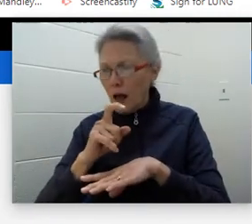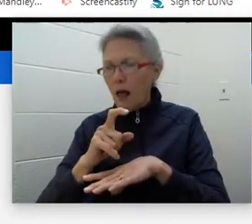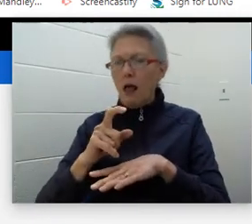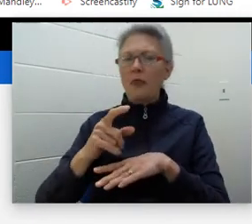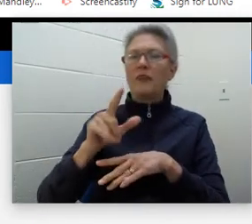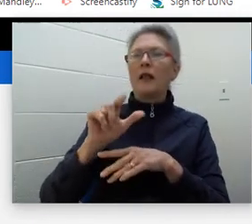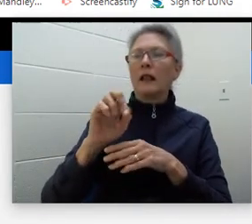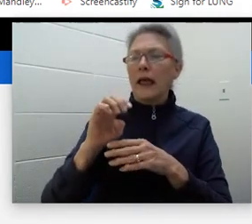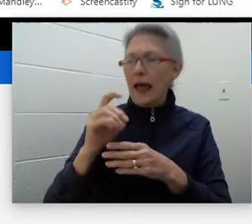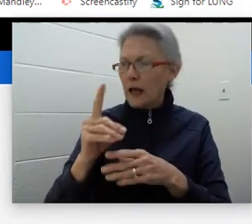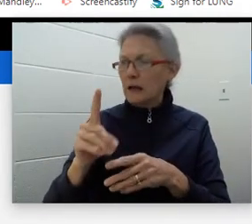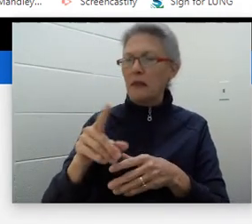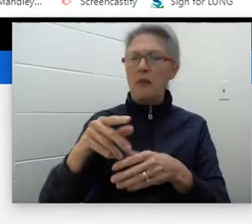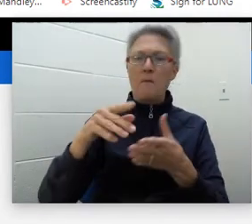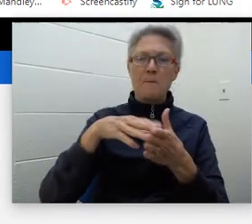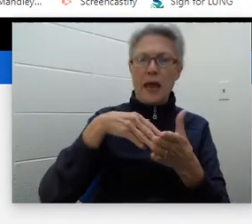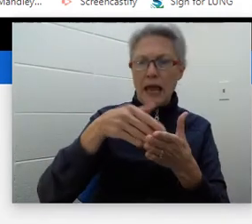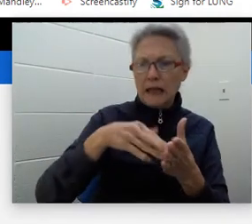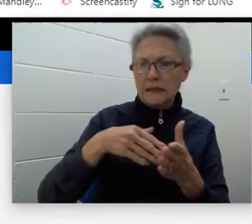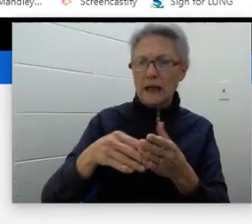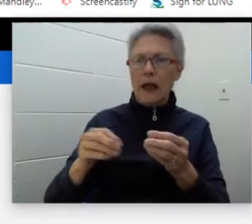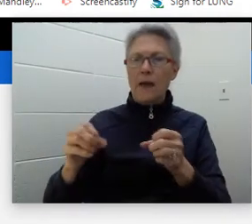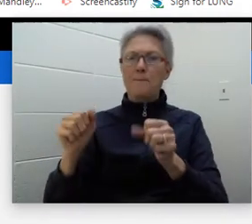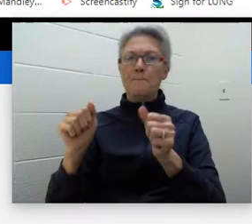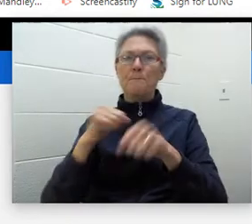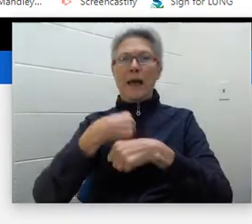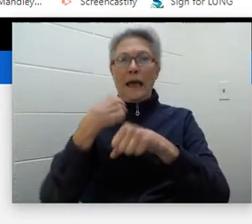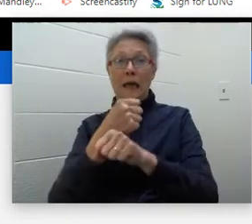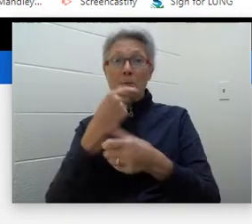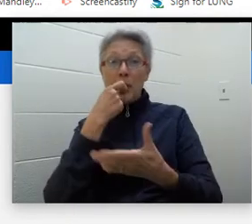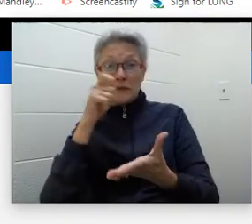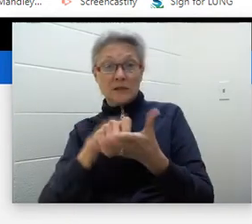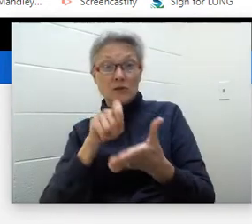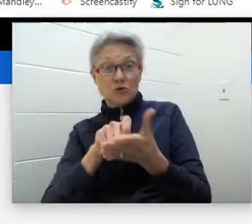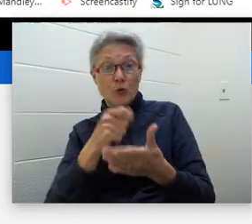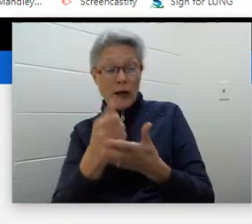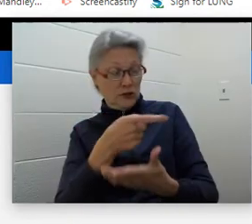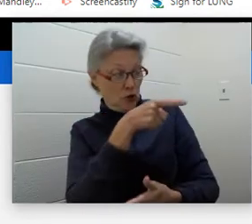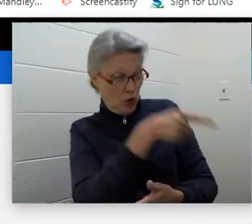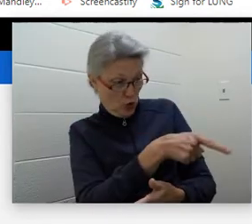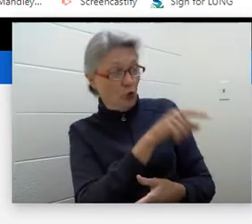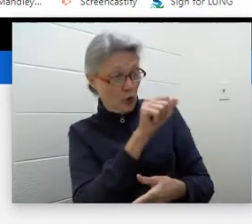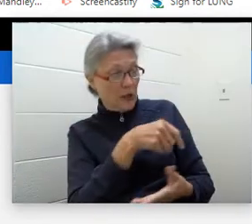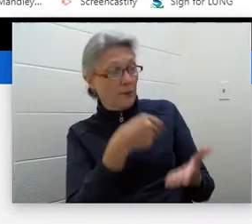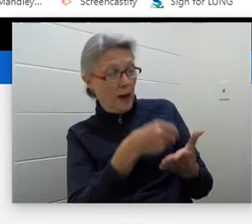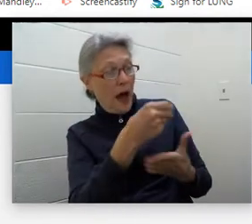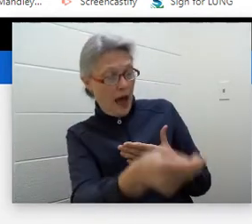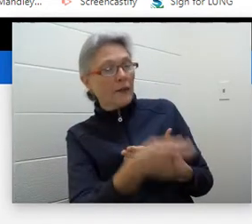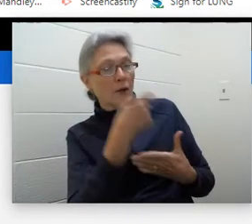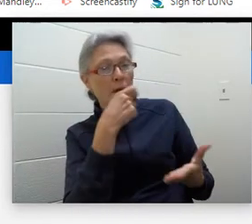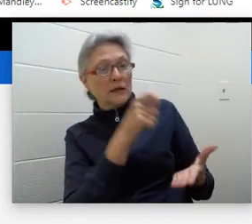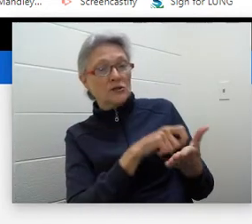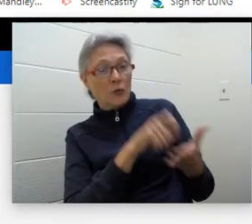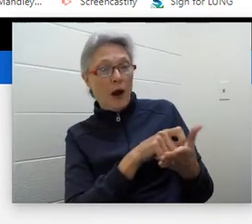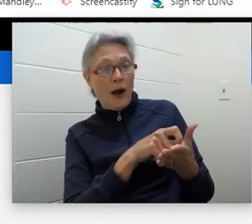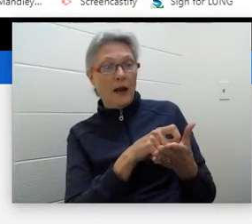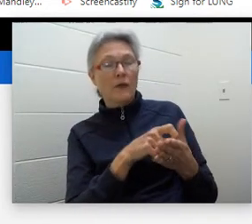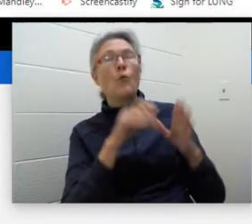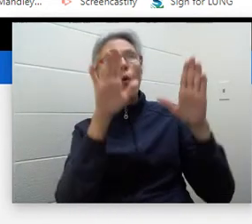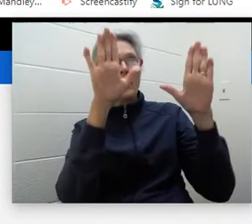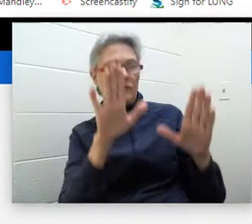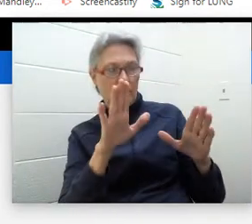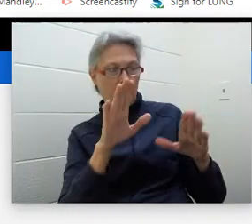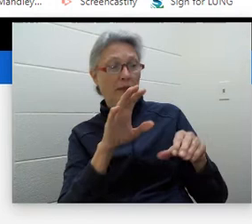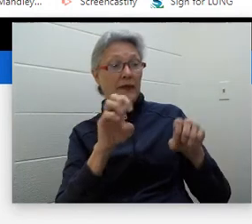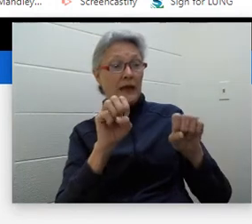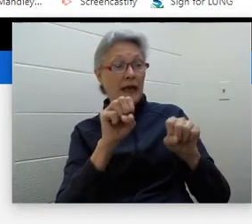and the paint, and they put that together in a way so that consumers like you can go ahead and buy these. Now, the miracle of the economy